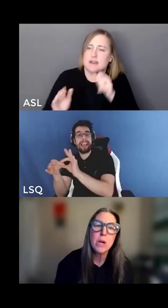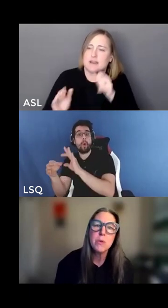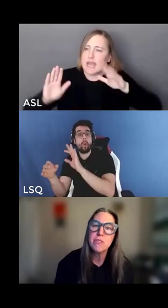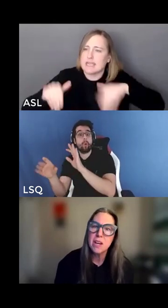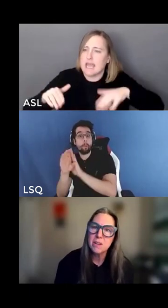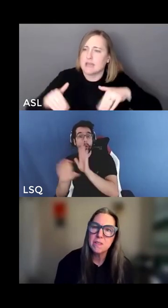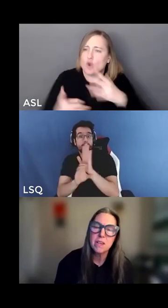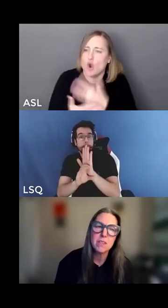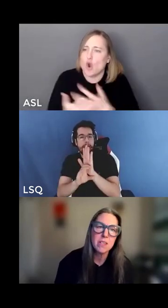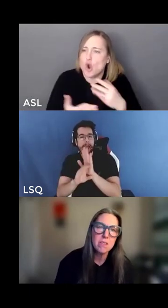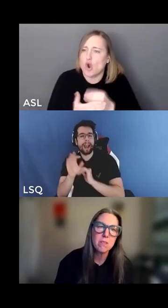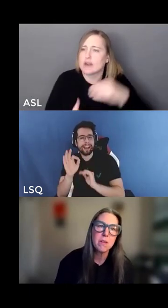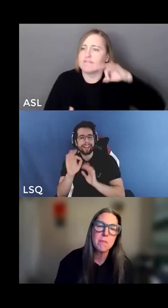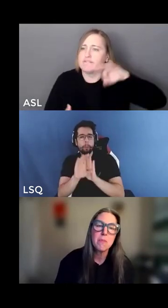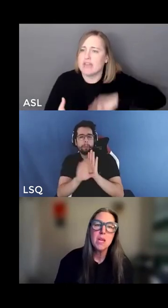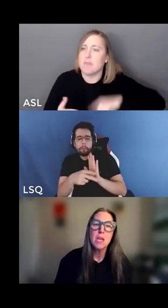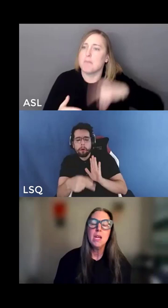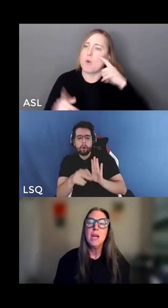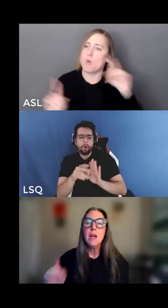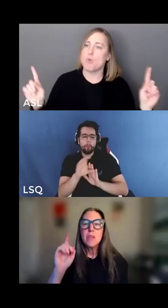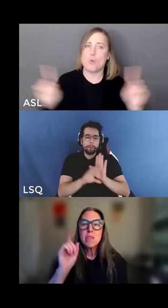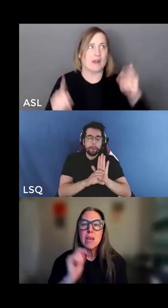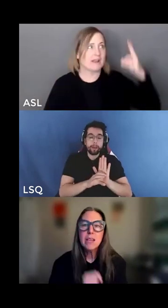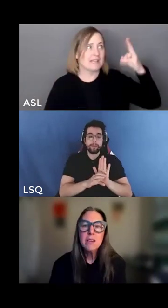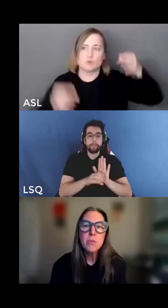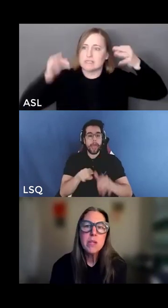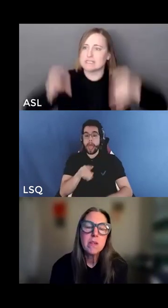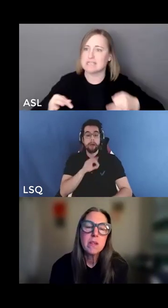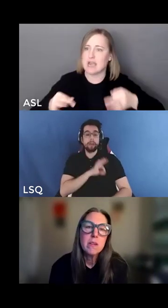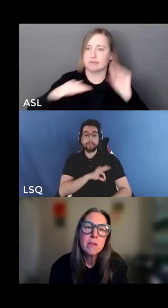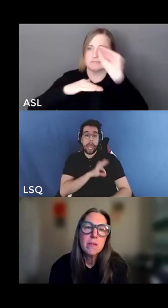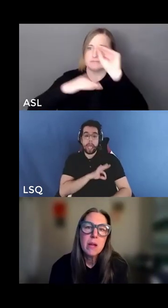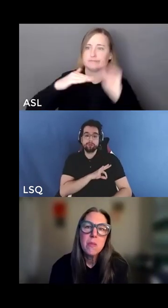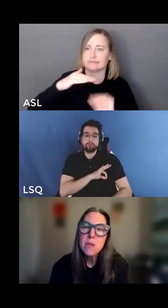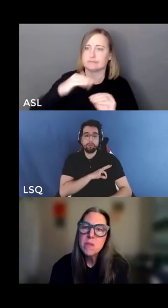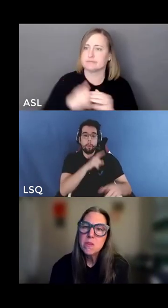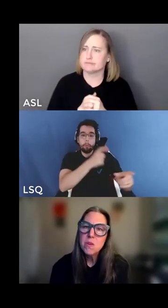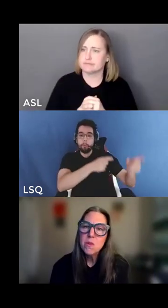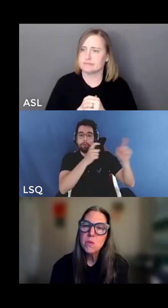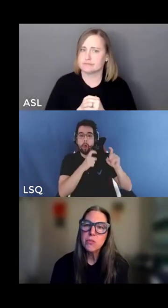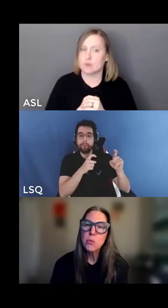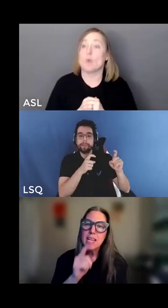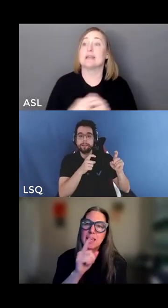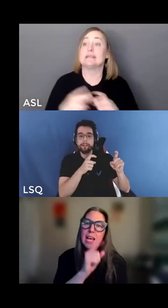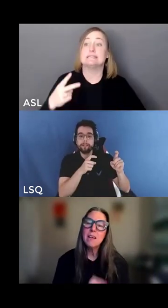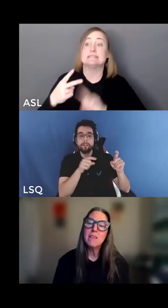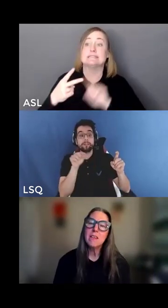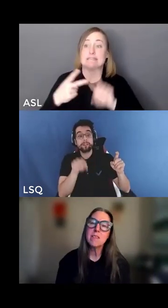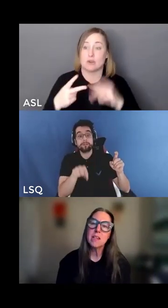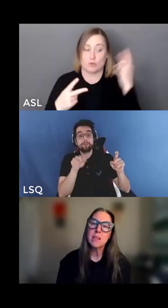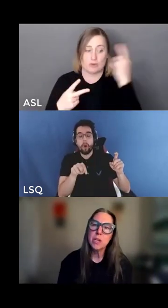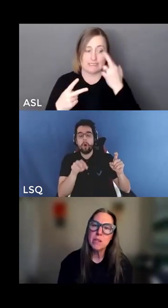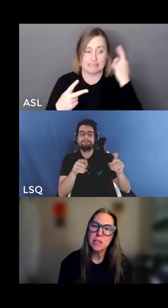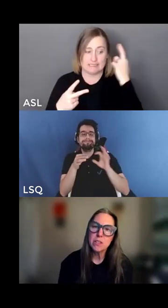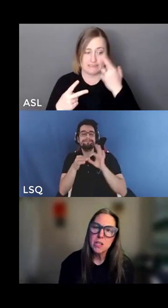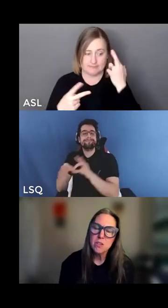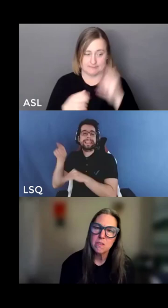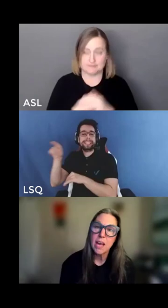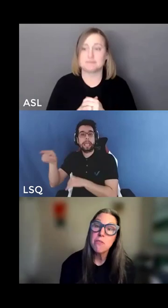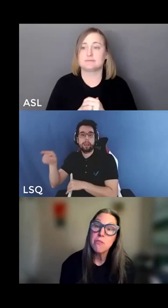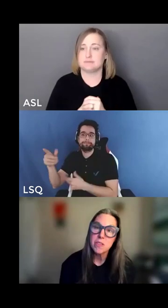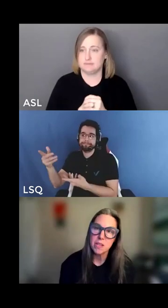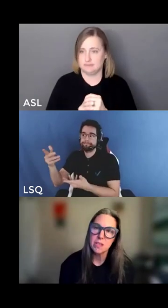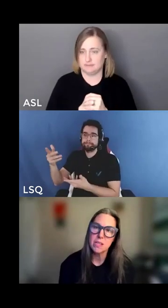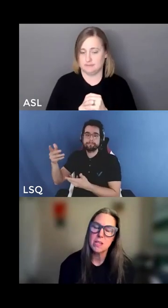because of where we find ourselves history the second reason and this is huge if we can land this second reason it